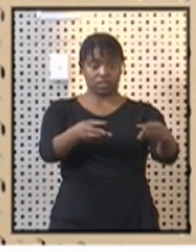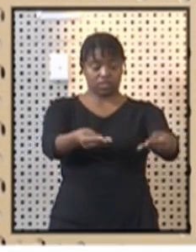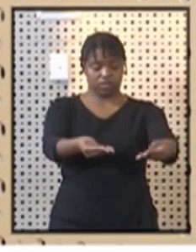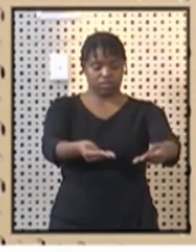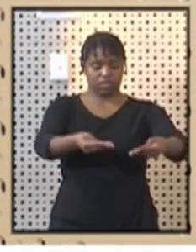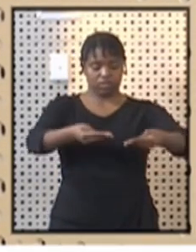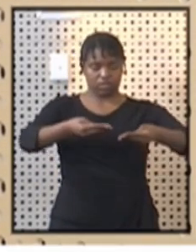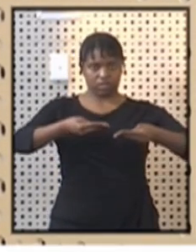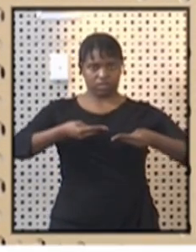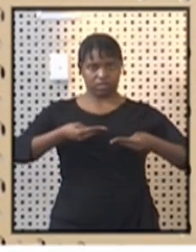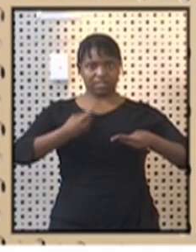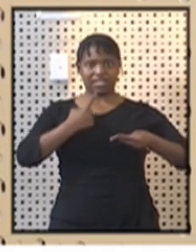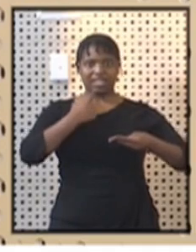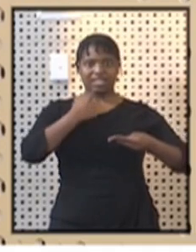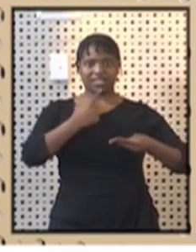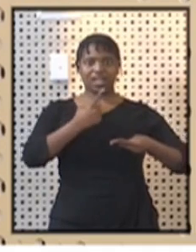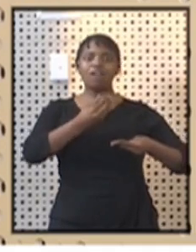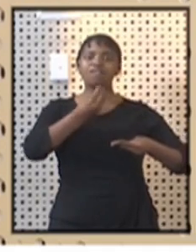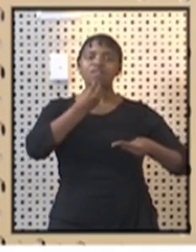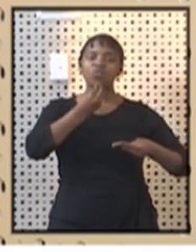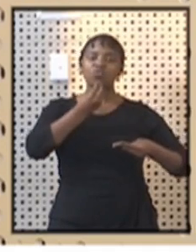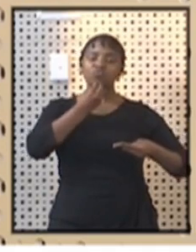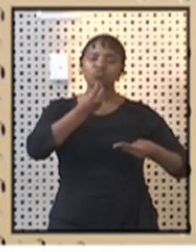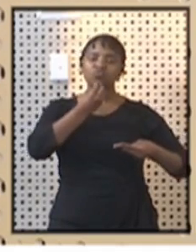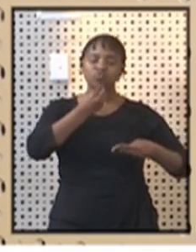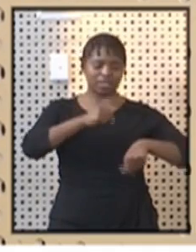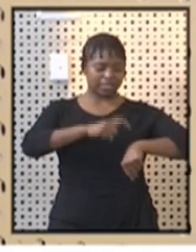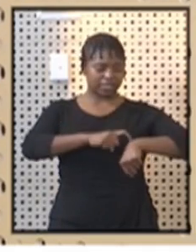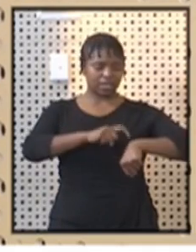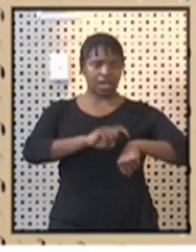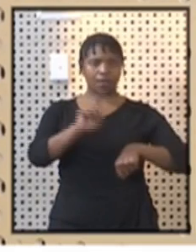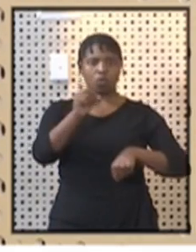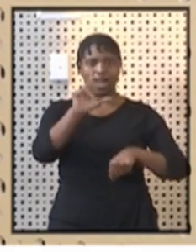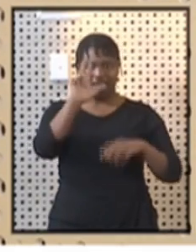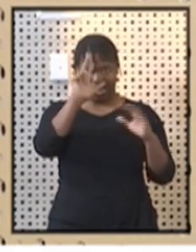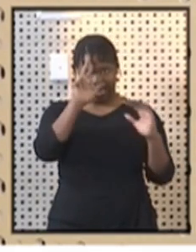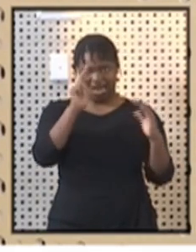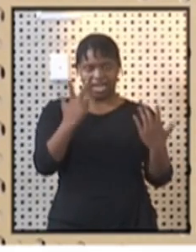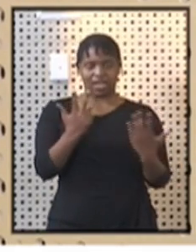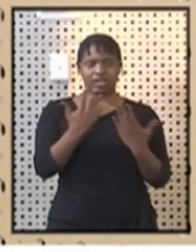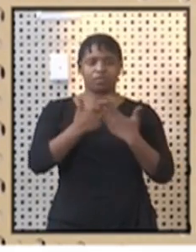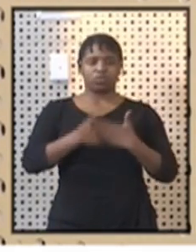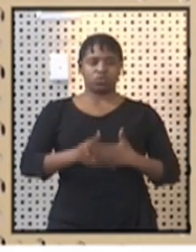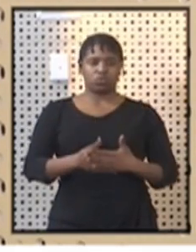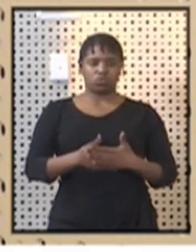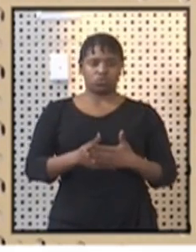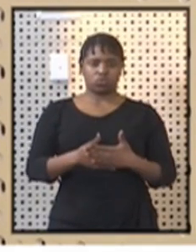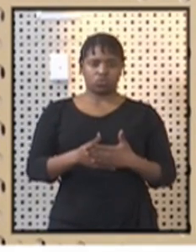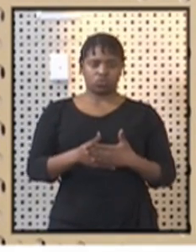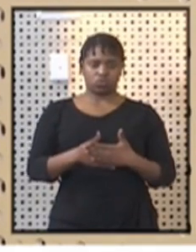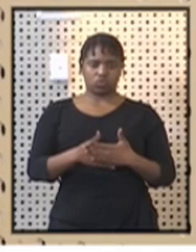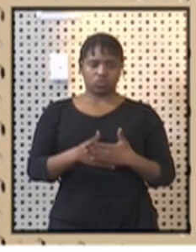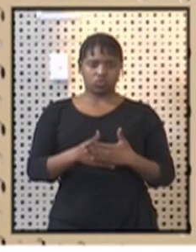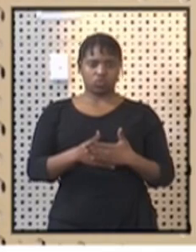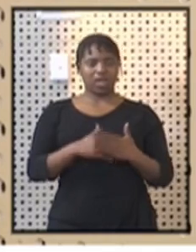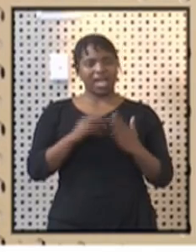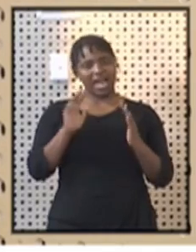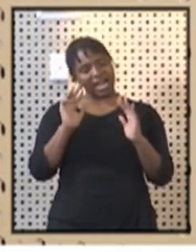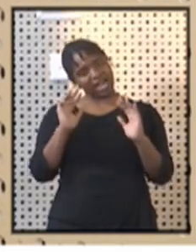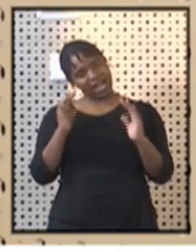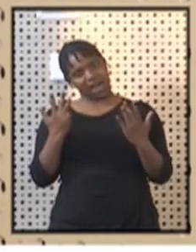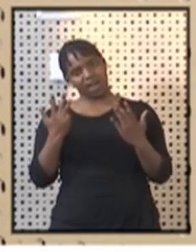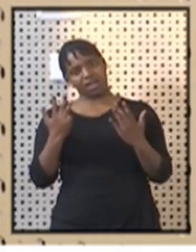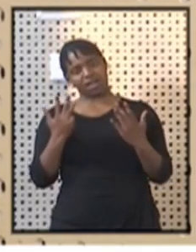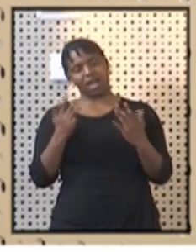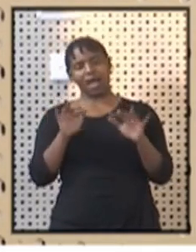dinner is normally served around 8 o'clock. So by around 9, people have